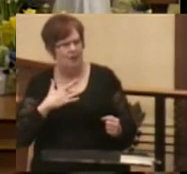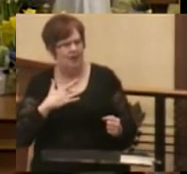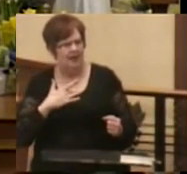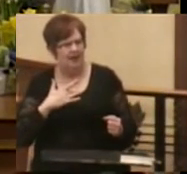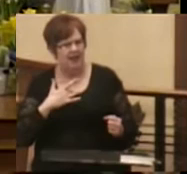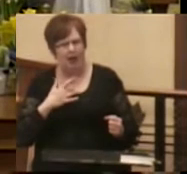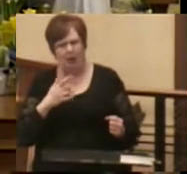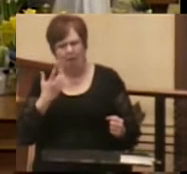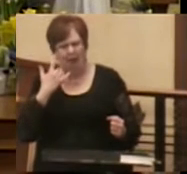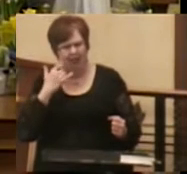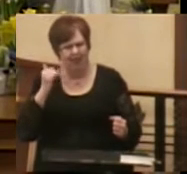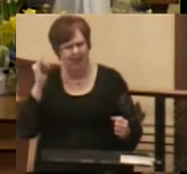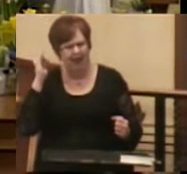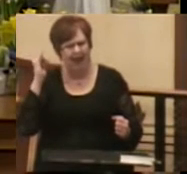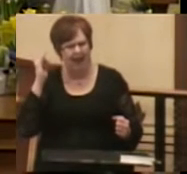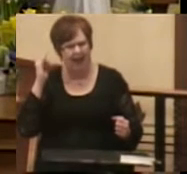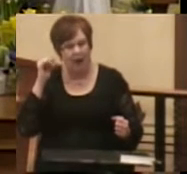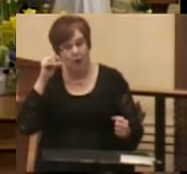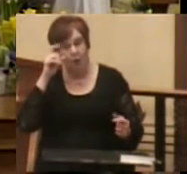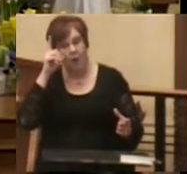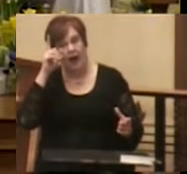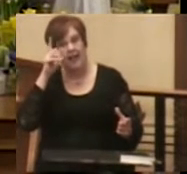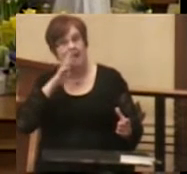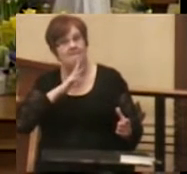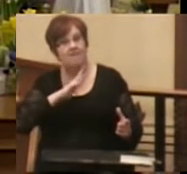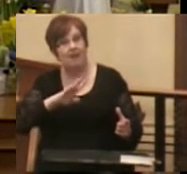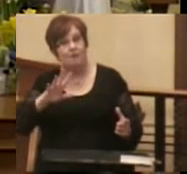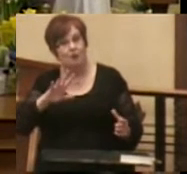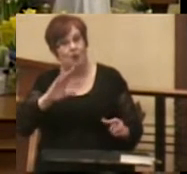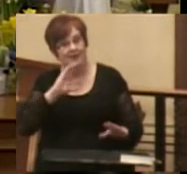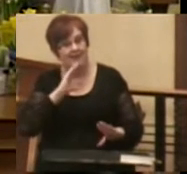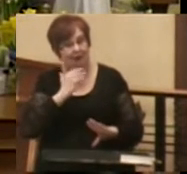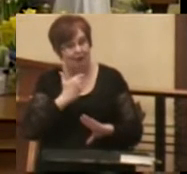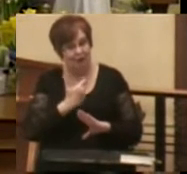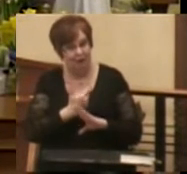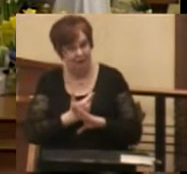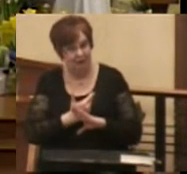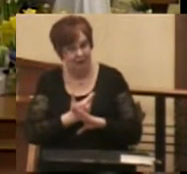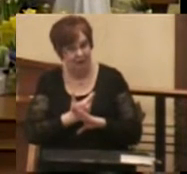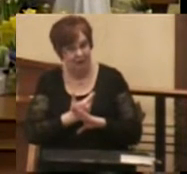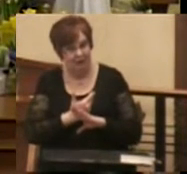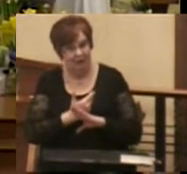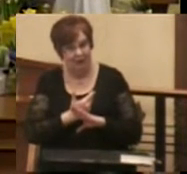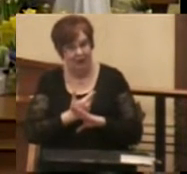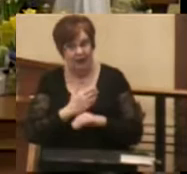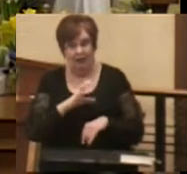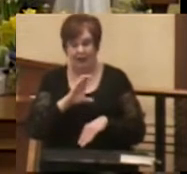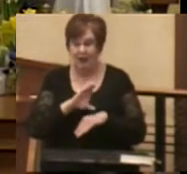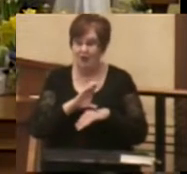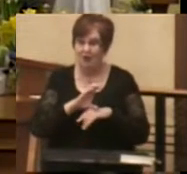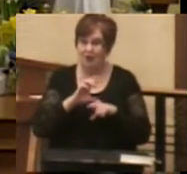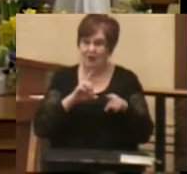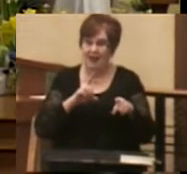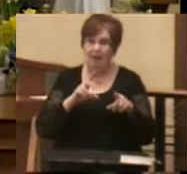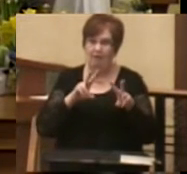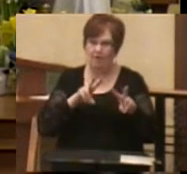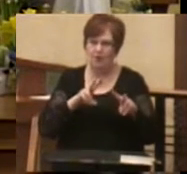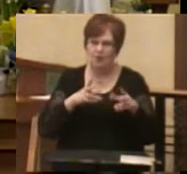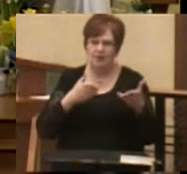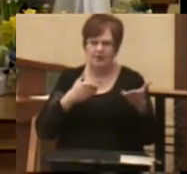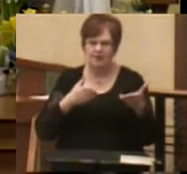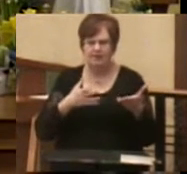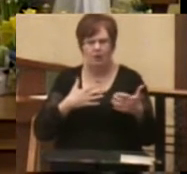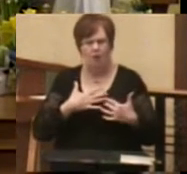-eyed, not-quite-five-year-old daughter. The service in the town church was heavy